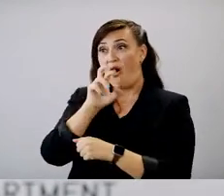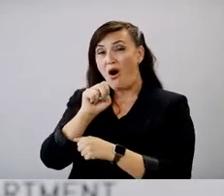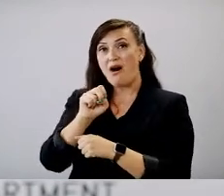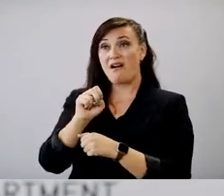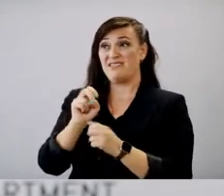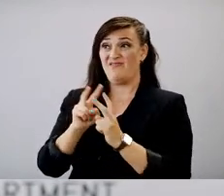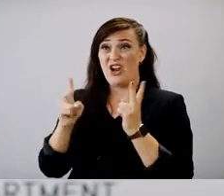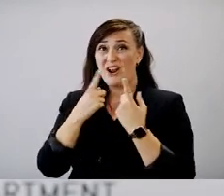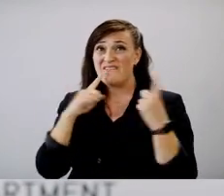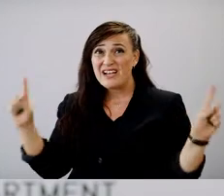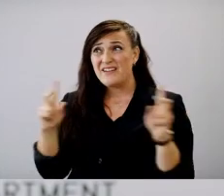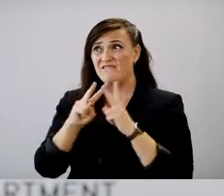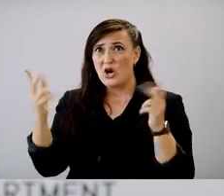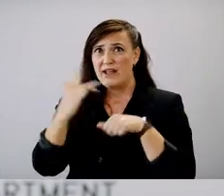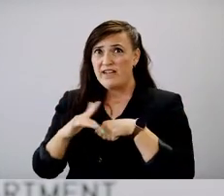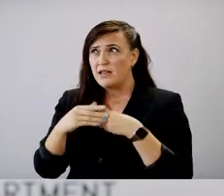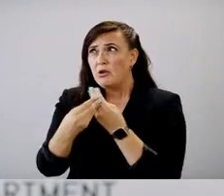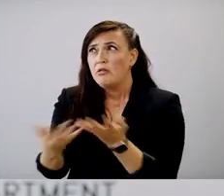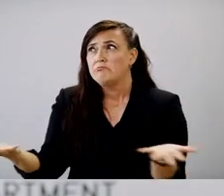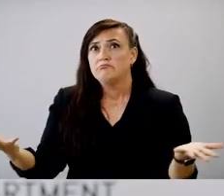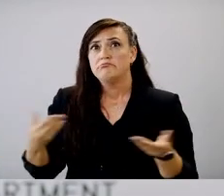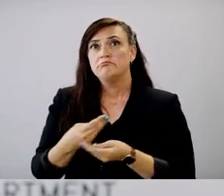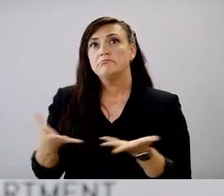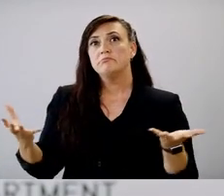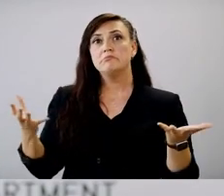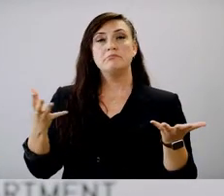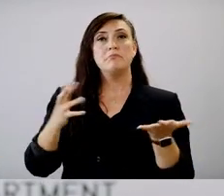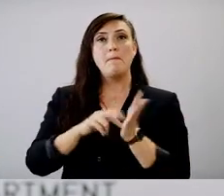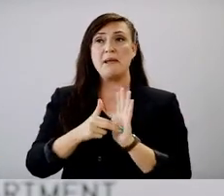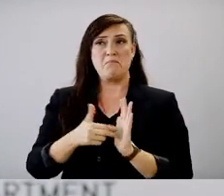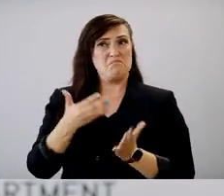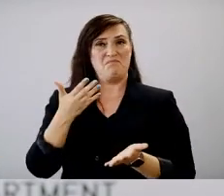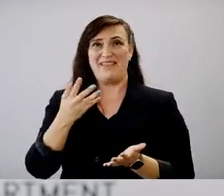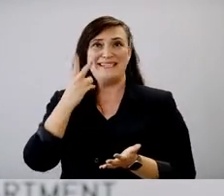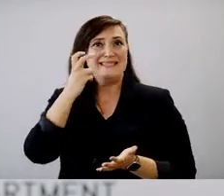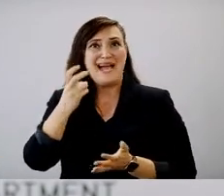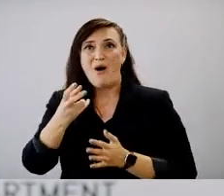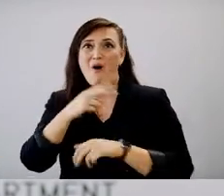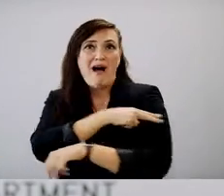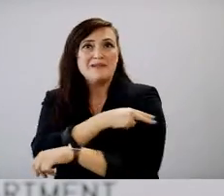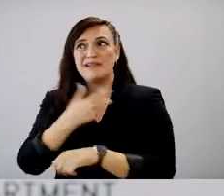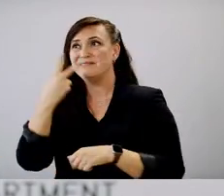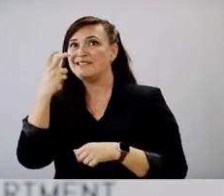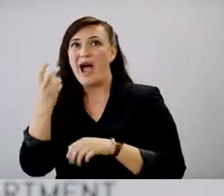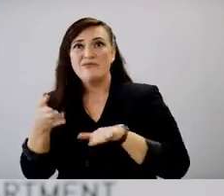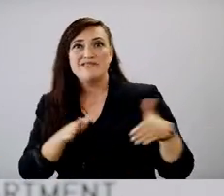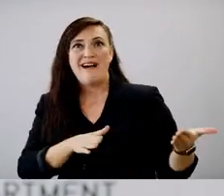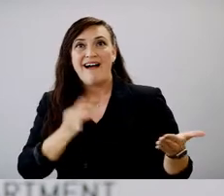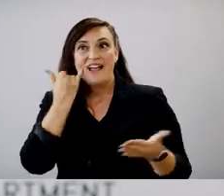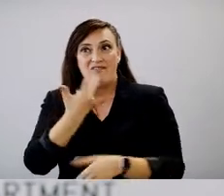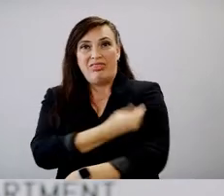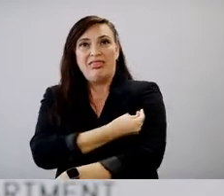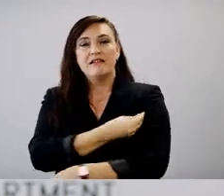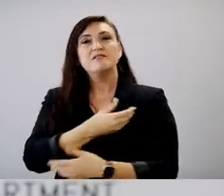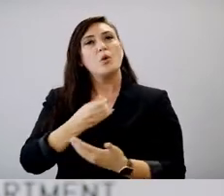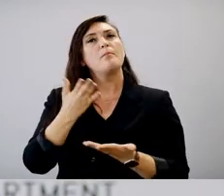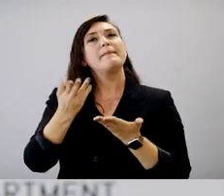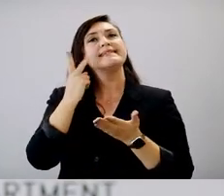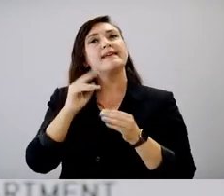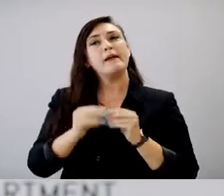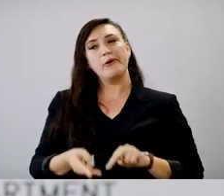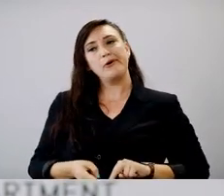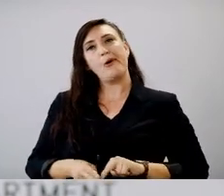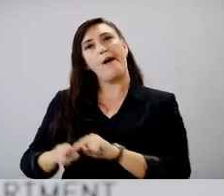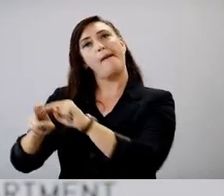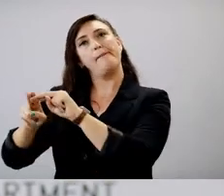how effective it is at presenting, preventing hospitalizations and deaths, we might see an increase in hospitalizations and deaths, but we're